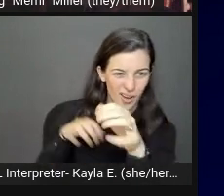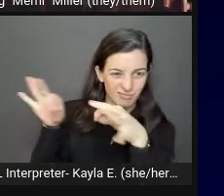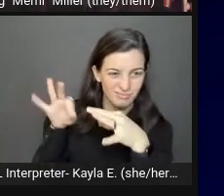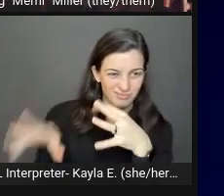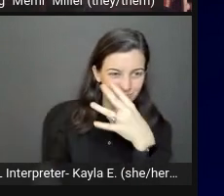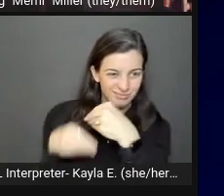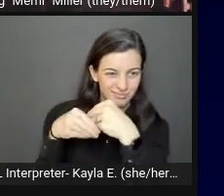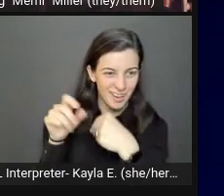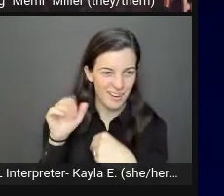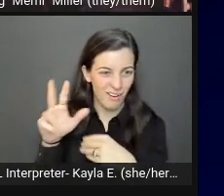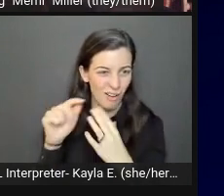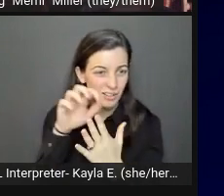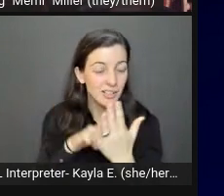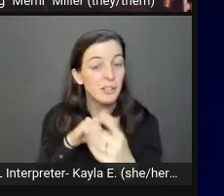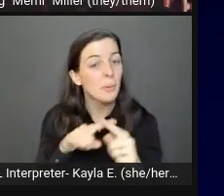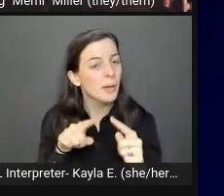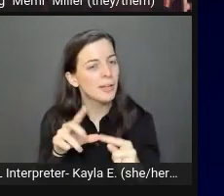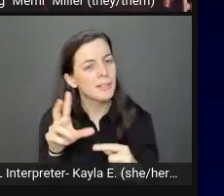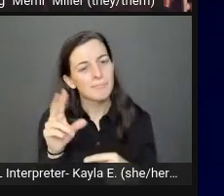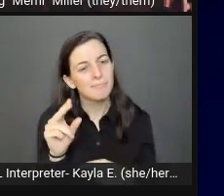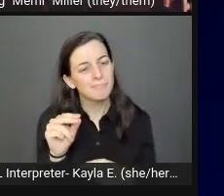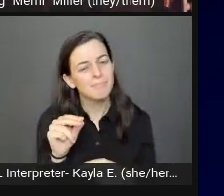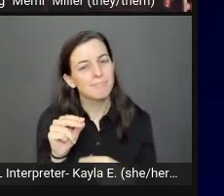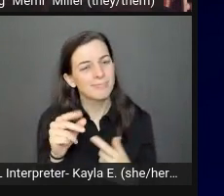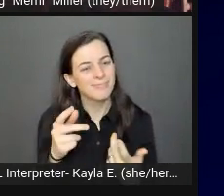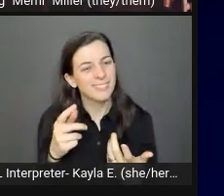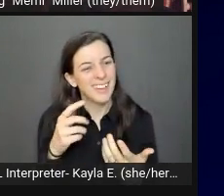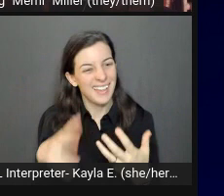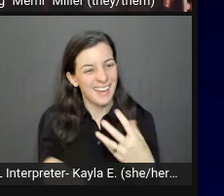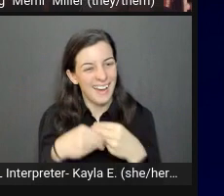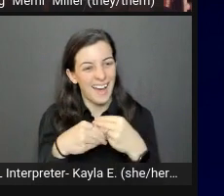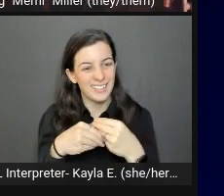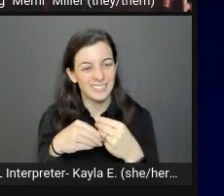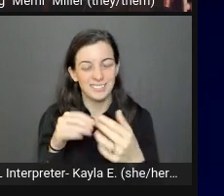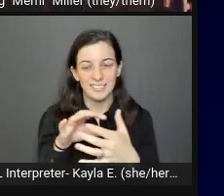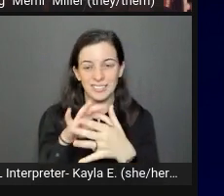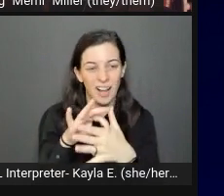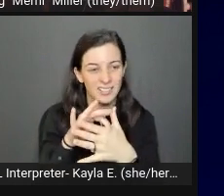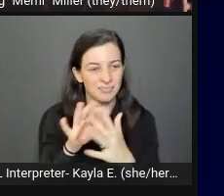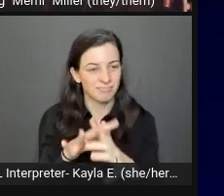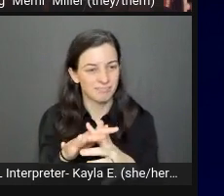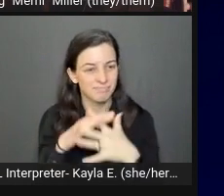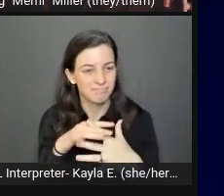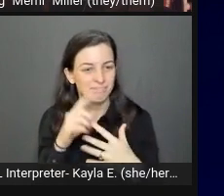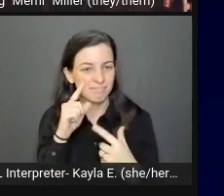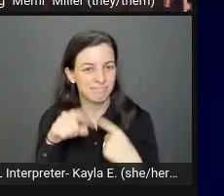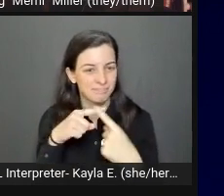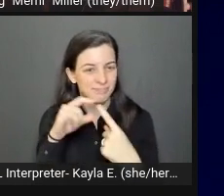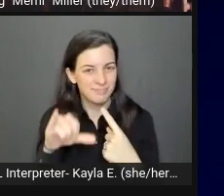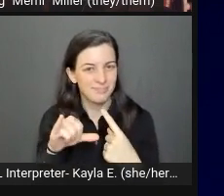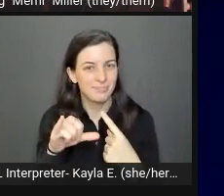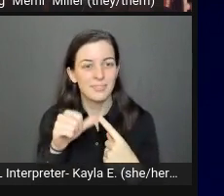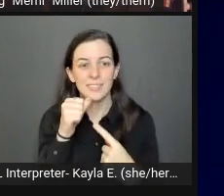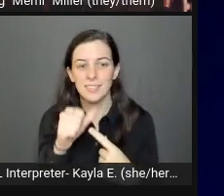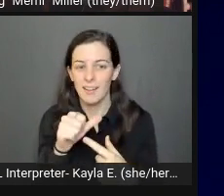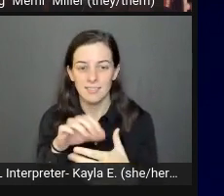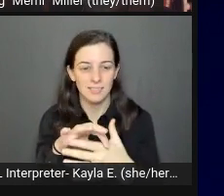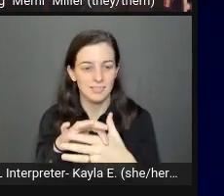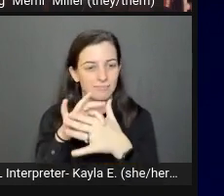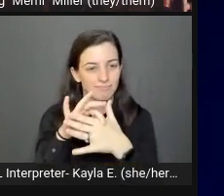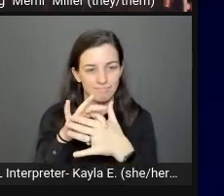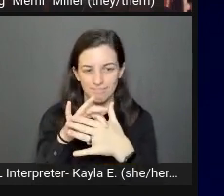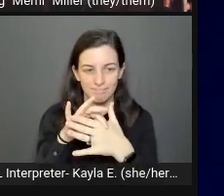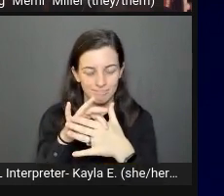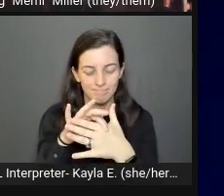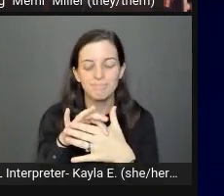They add context, evoke a feeling, and sometimes give instructions. These are not decorations, but content. And that content